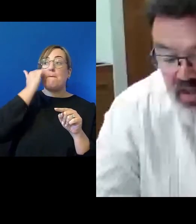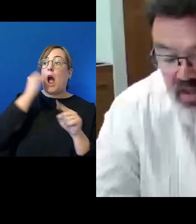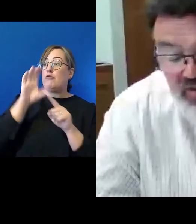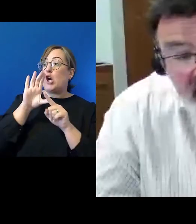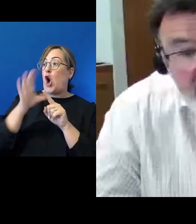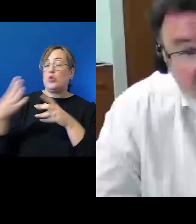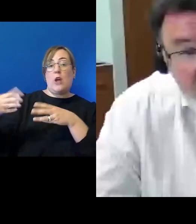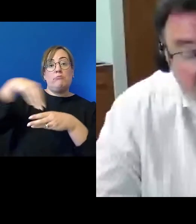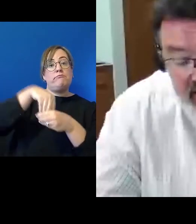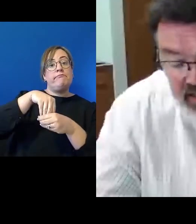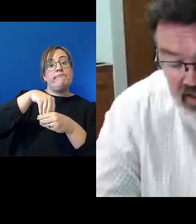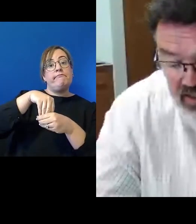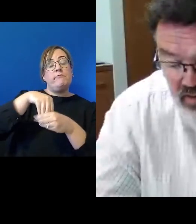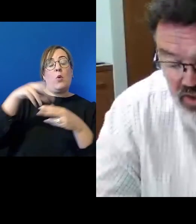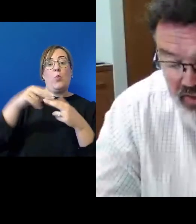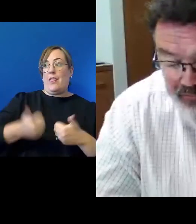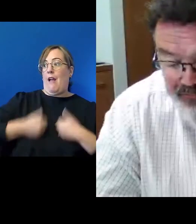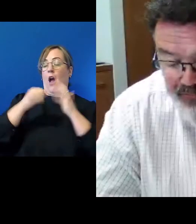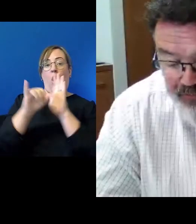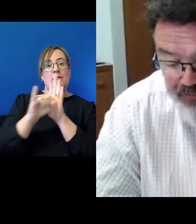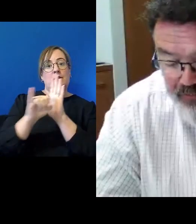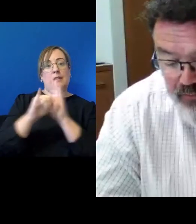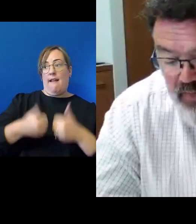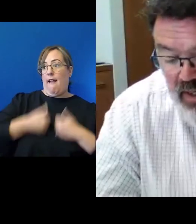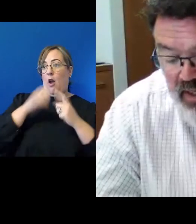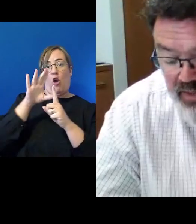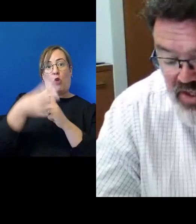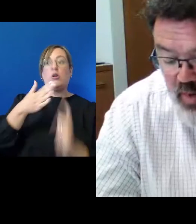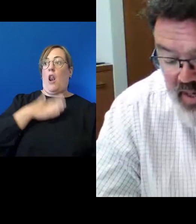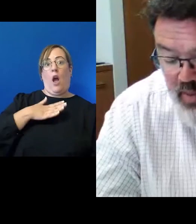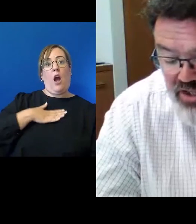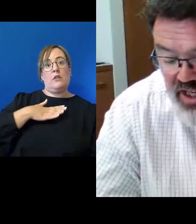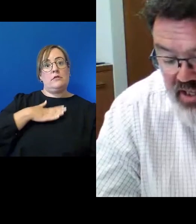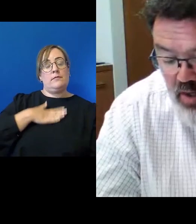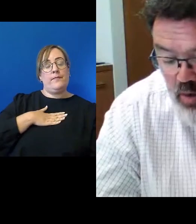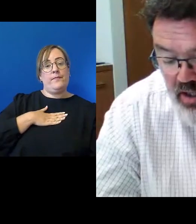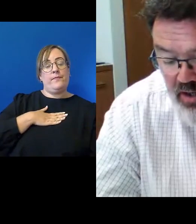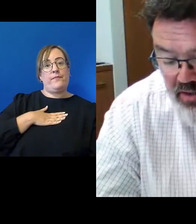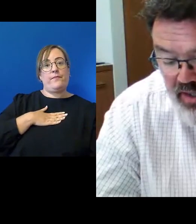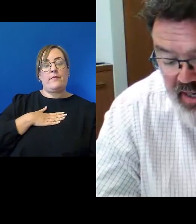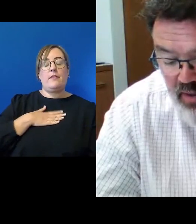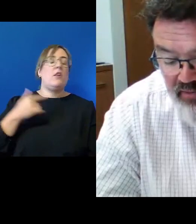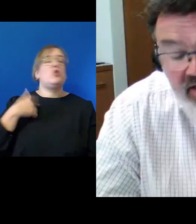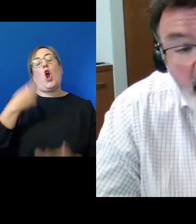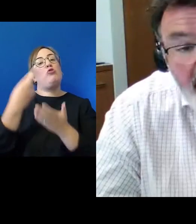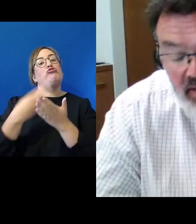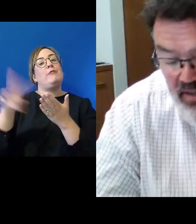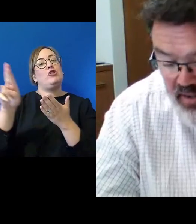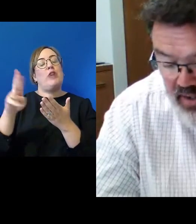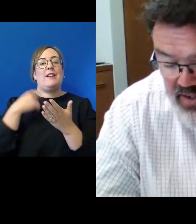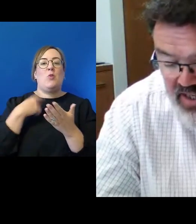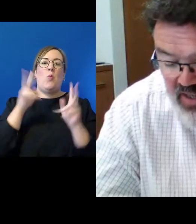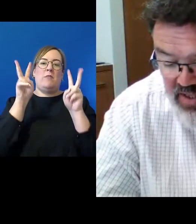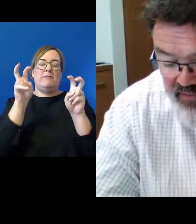of New Zealand identity and culture. In this way, we reject the old colonial label of Little Britain